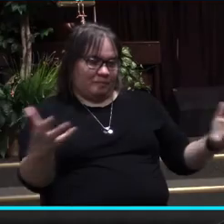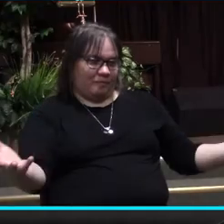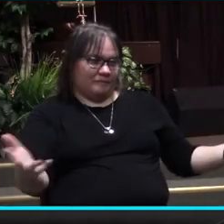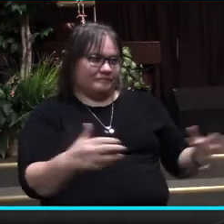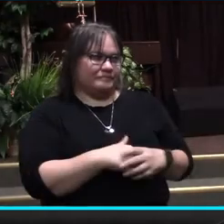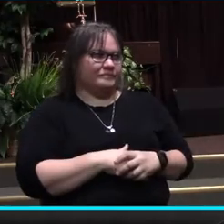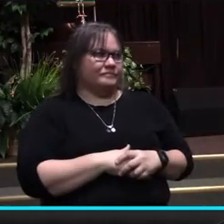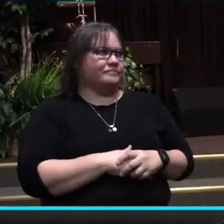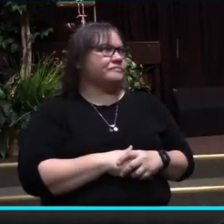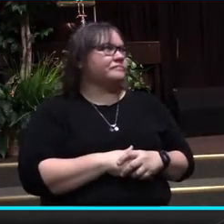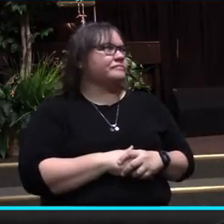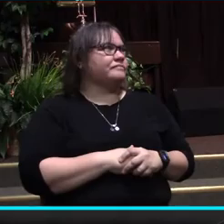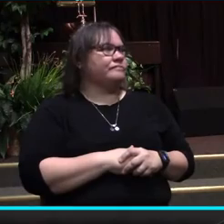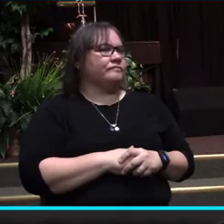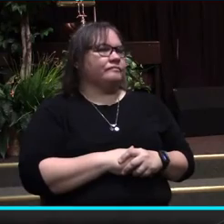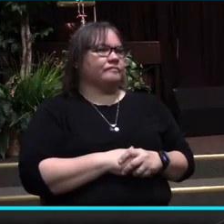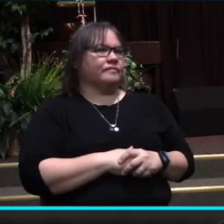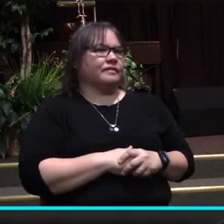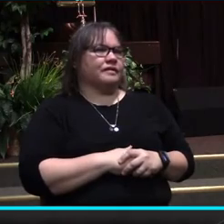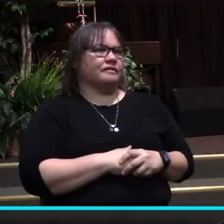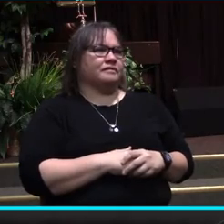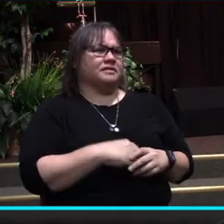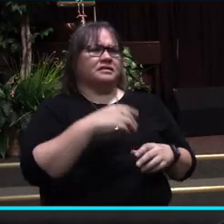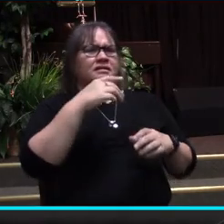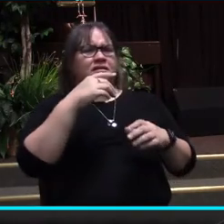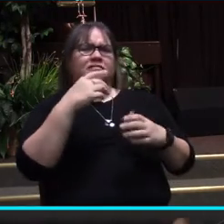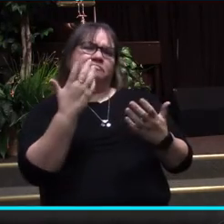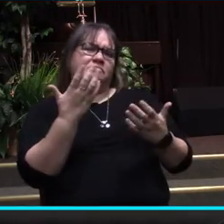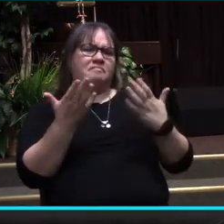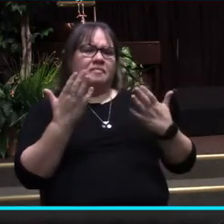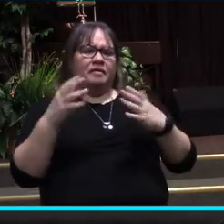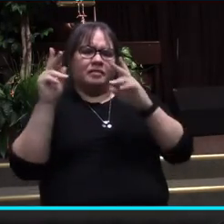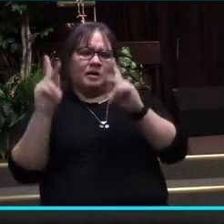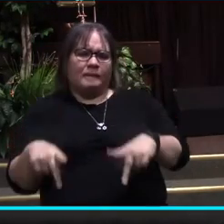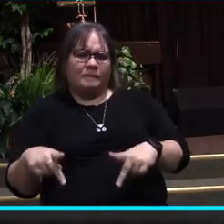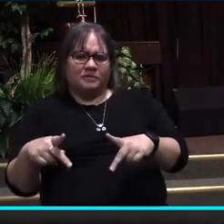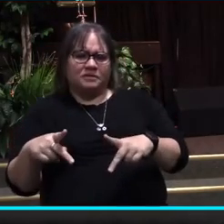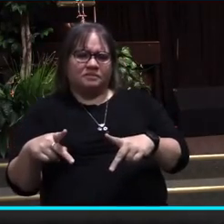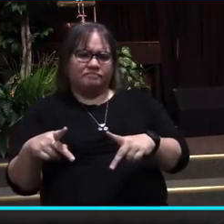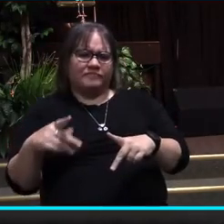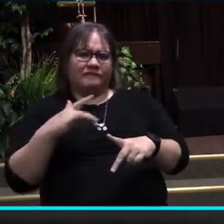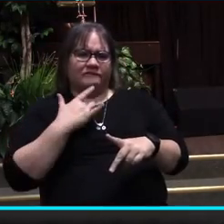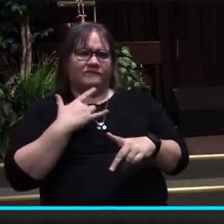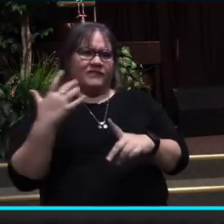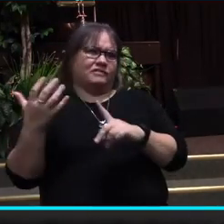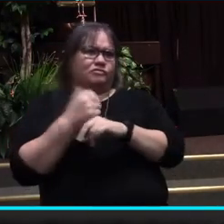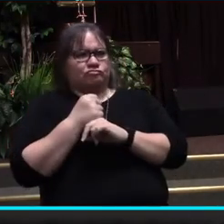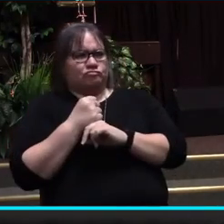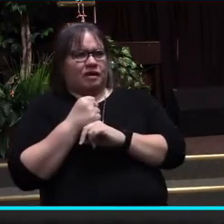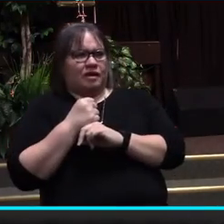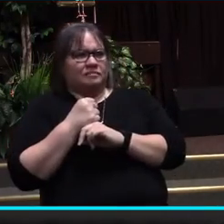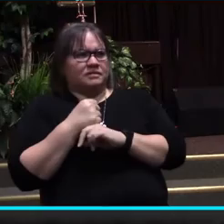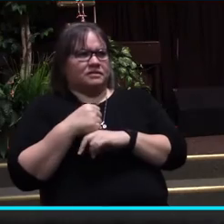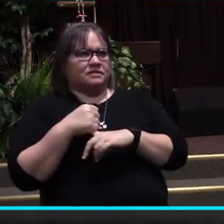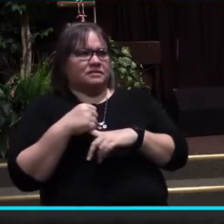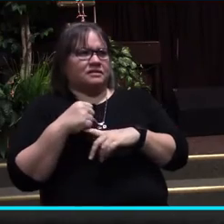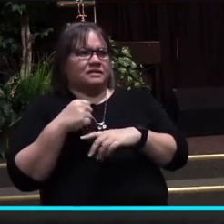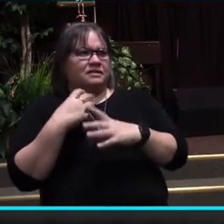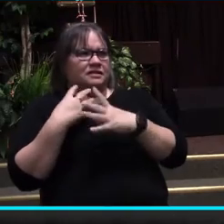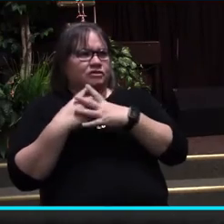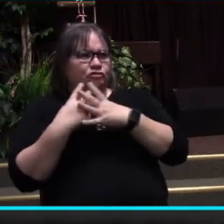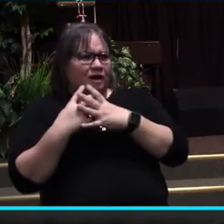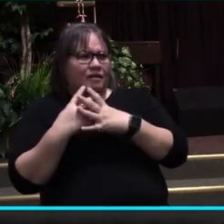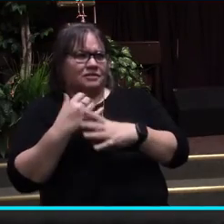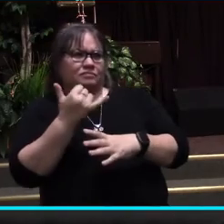What about the individual who truly believes that they are indeed trapped in the body of the wrong